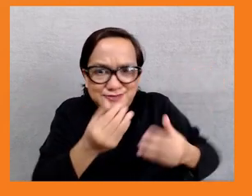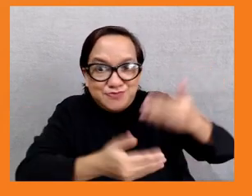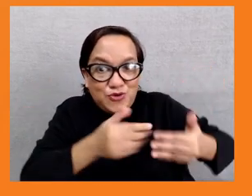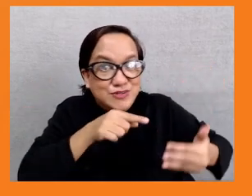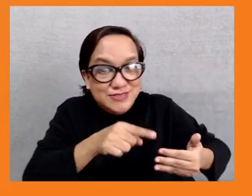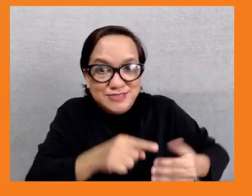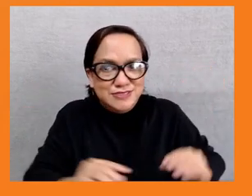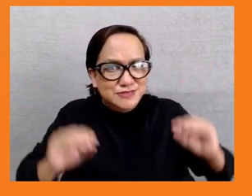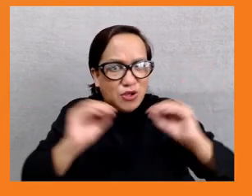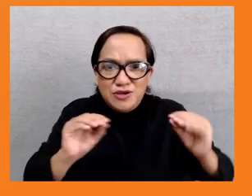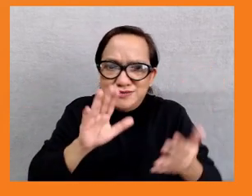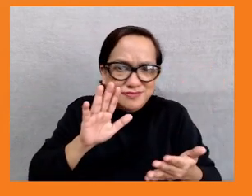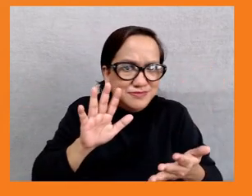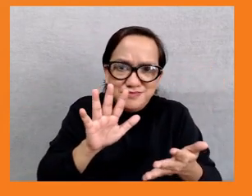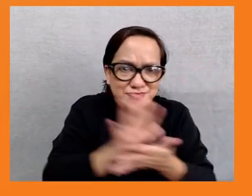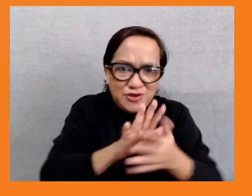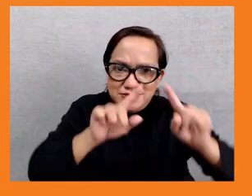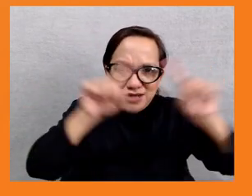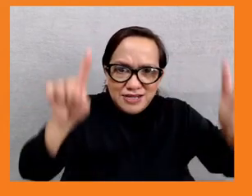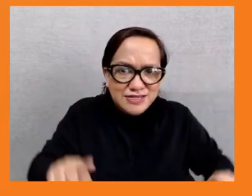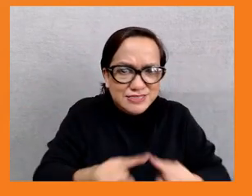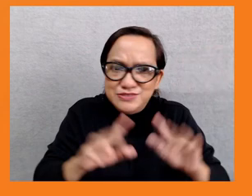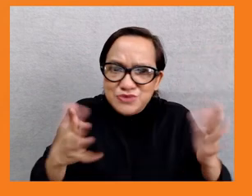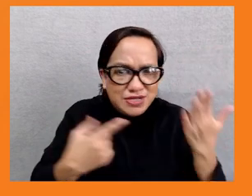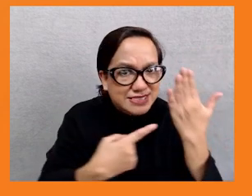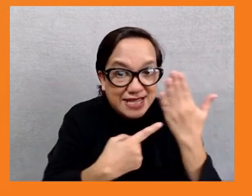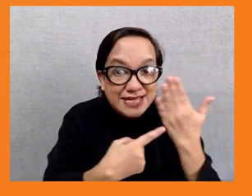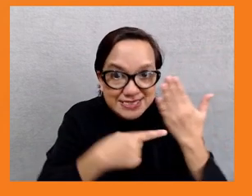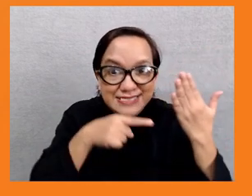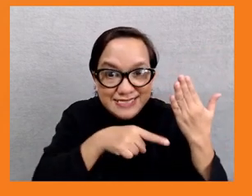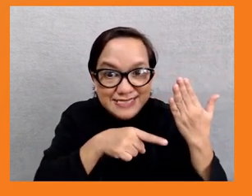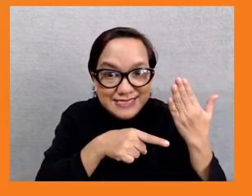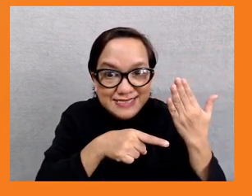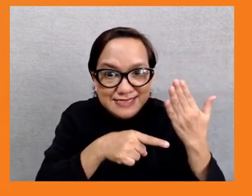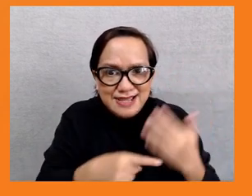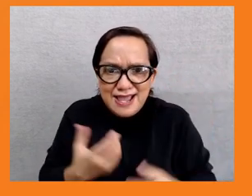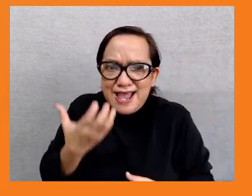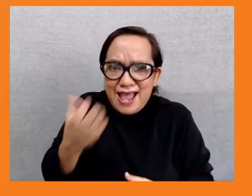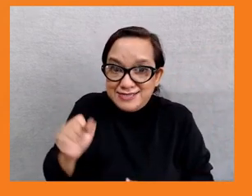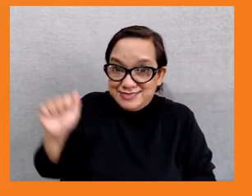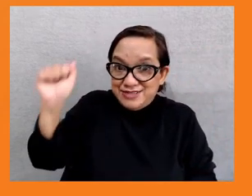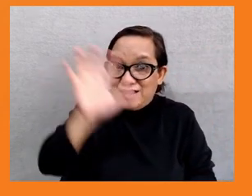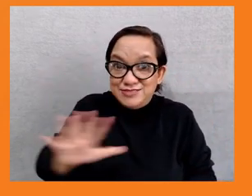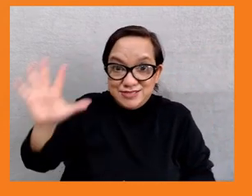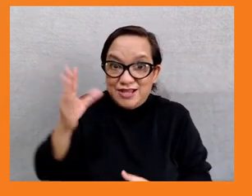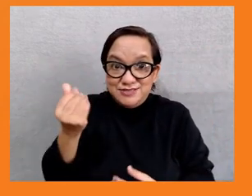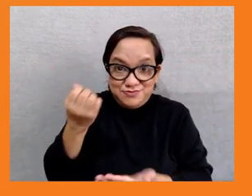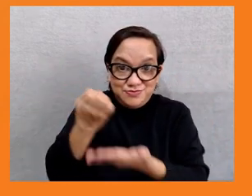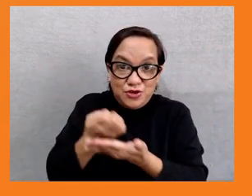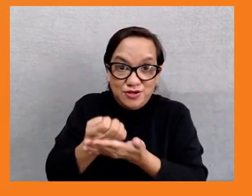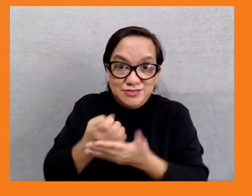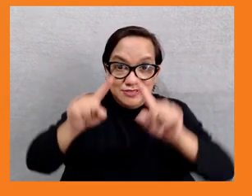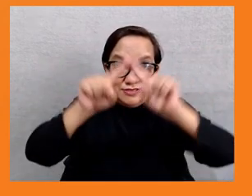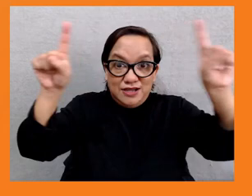our theme chapter to our Asian Economic Integration Report earlier this year, we outlined